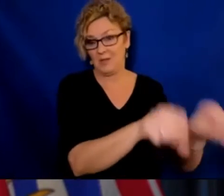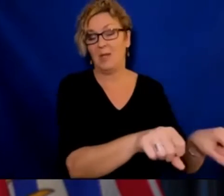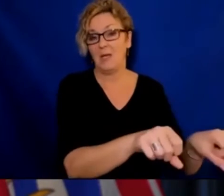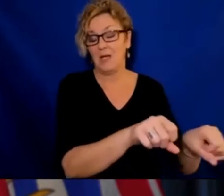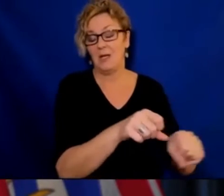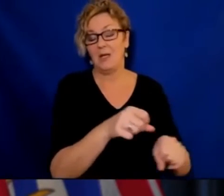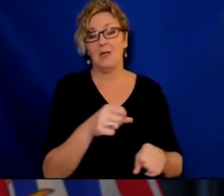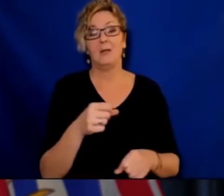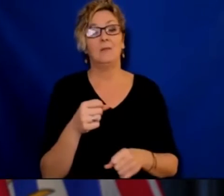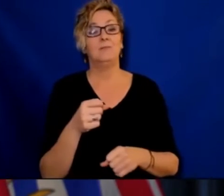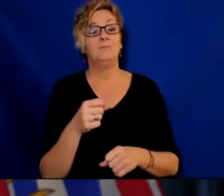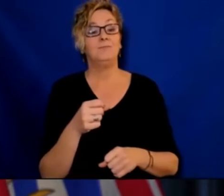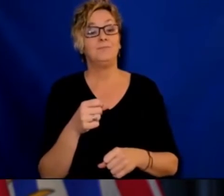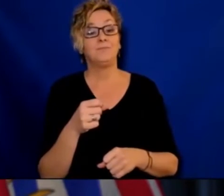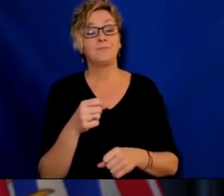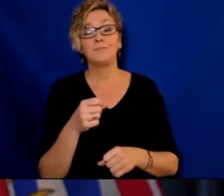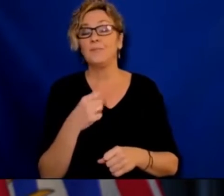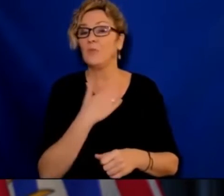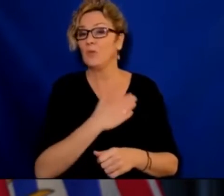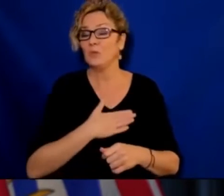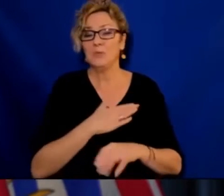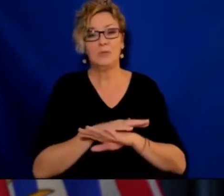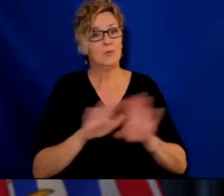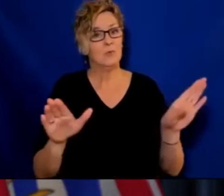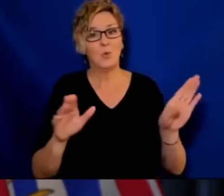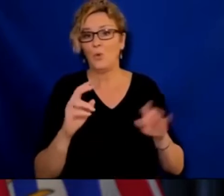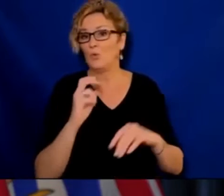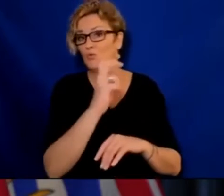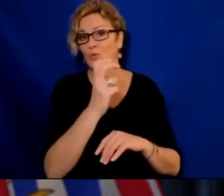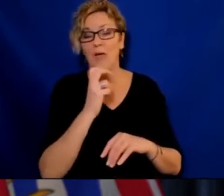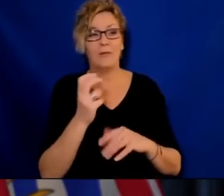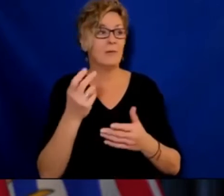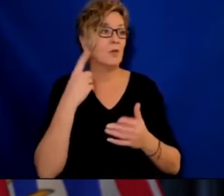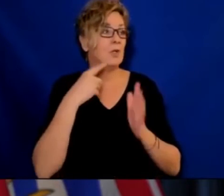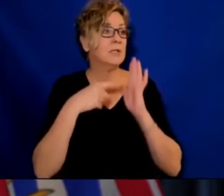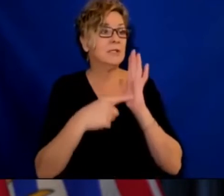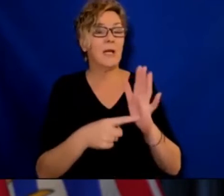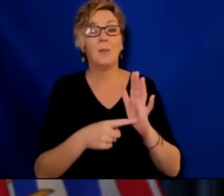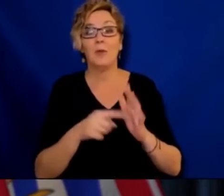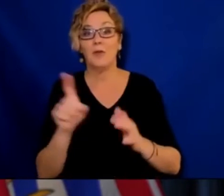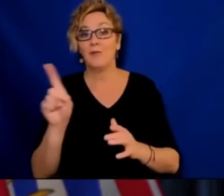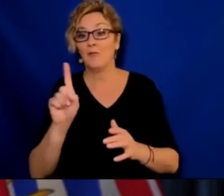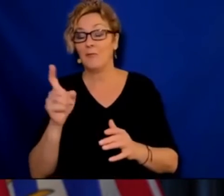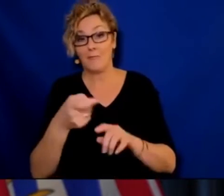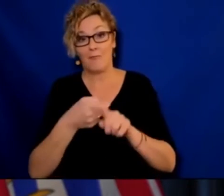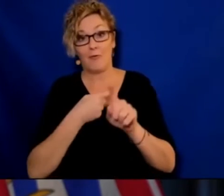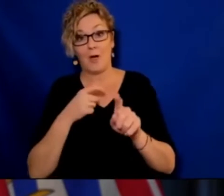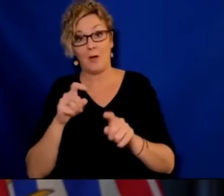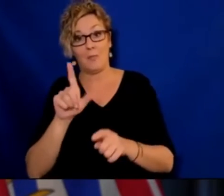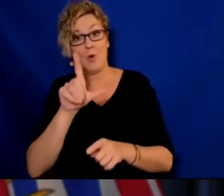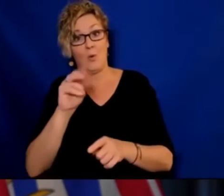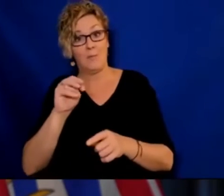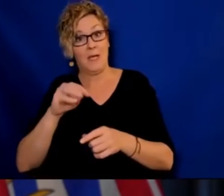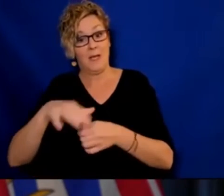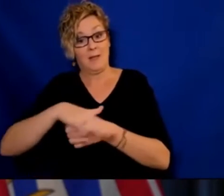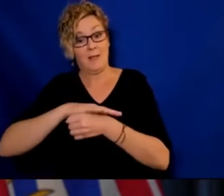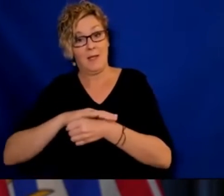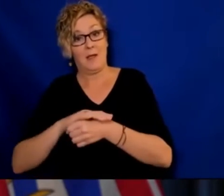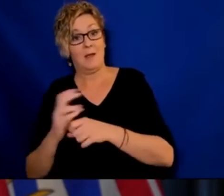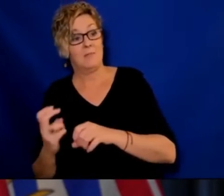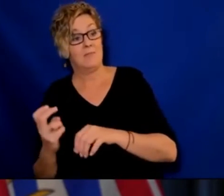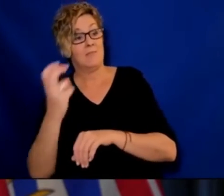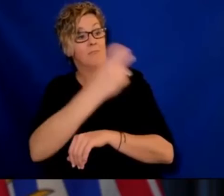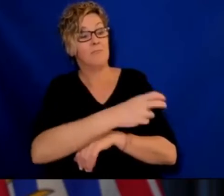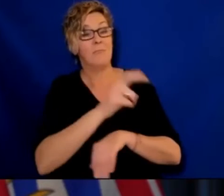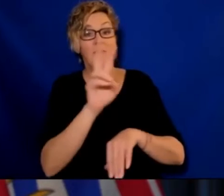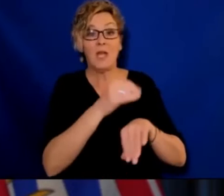it's from the lower mainland to the island, whether it's between the interior and the north, or whether it's to and from other provinces in Canada.